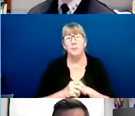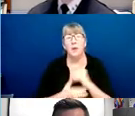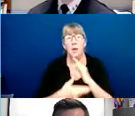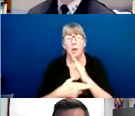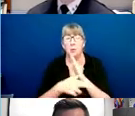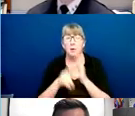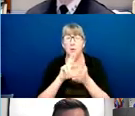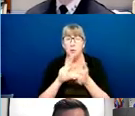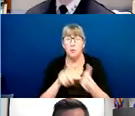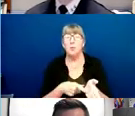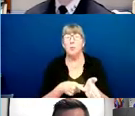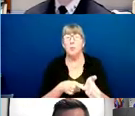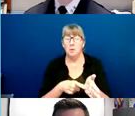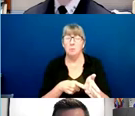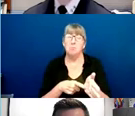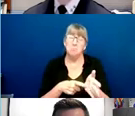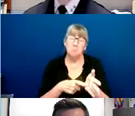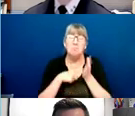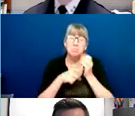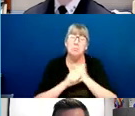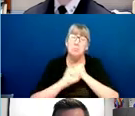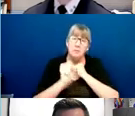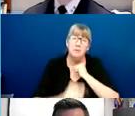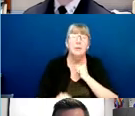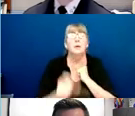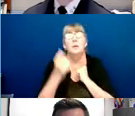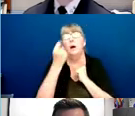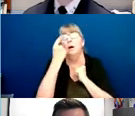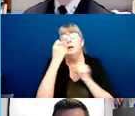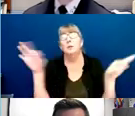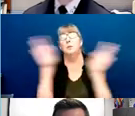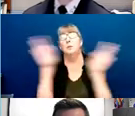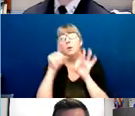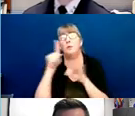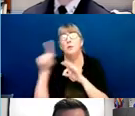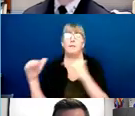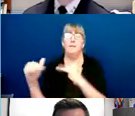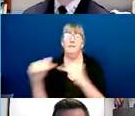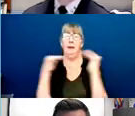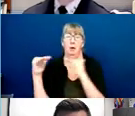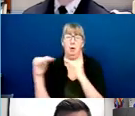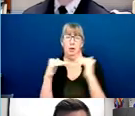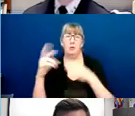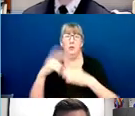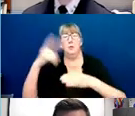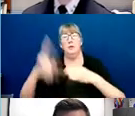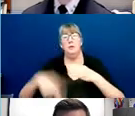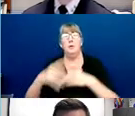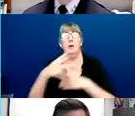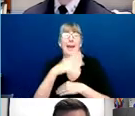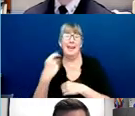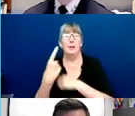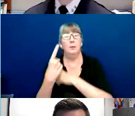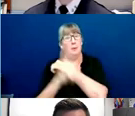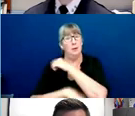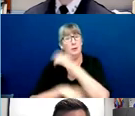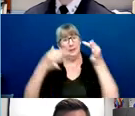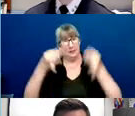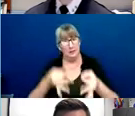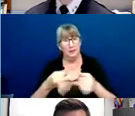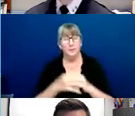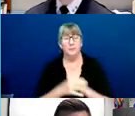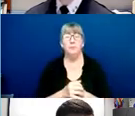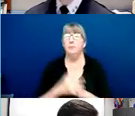it is critical to ensure the fairness of the outcome and any penalties. Please know that